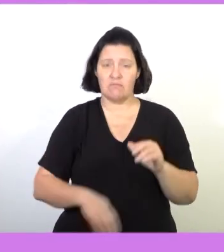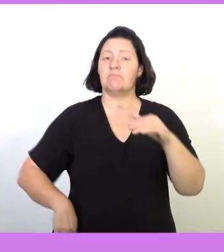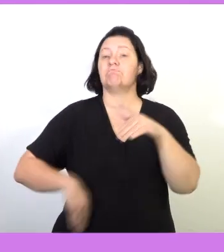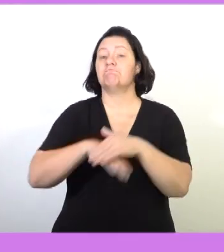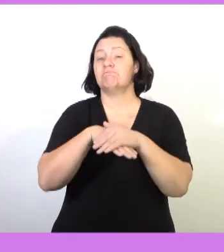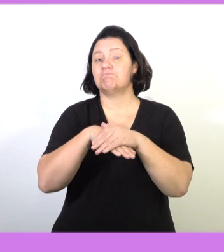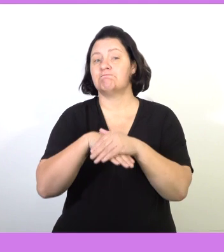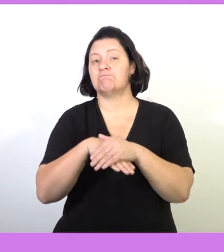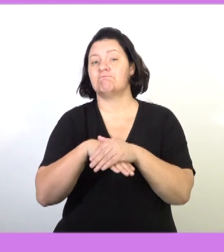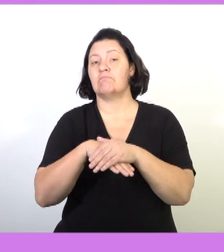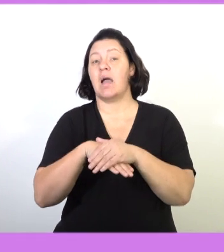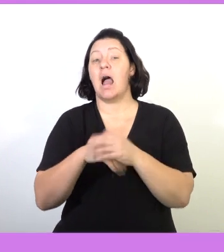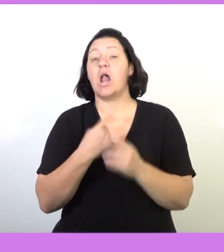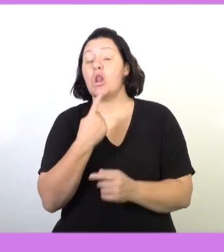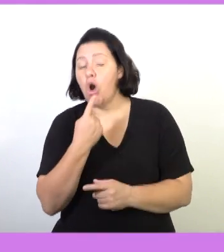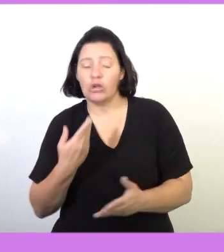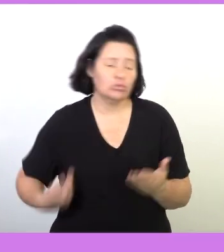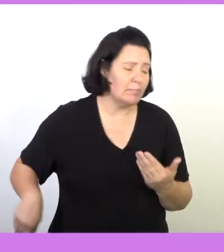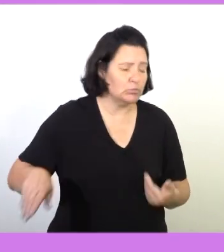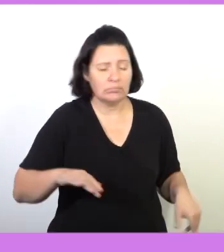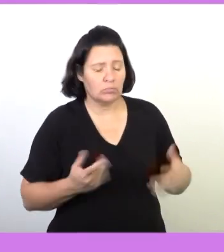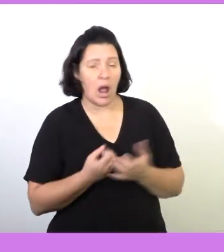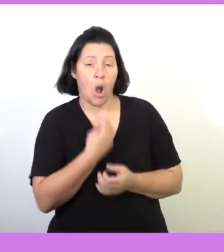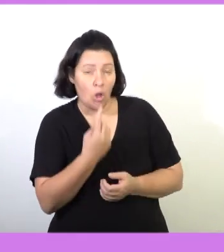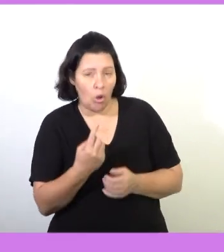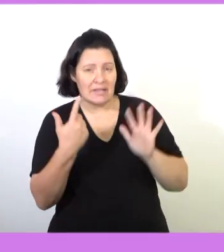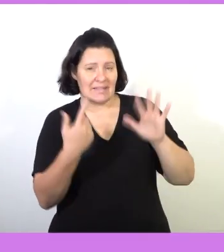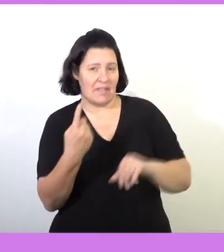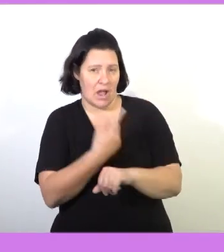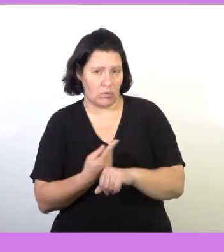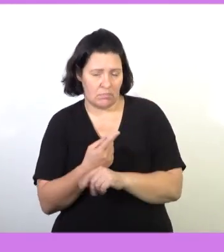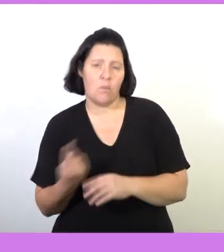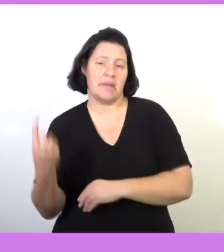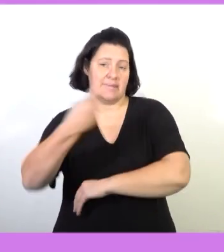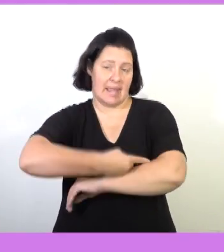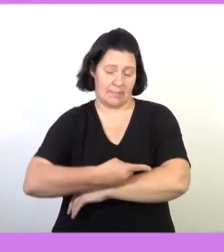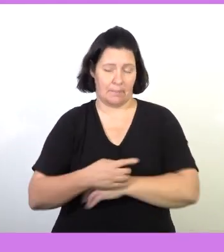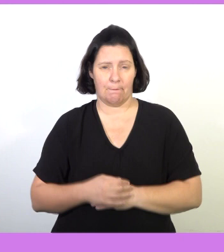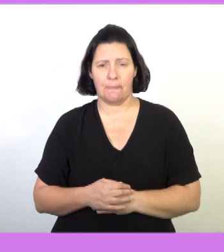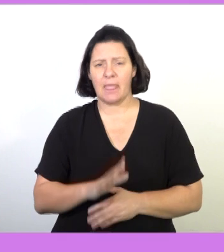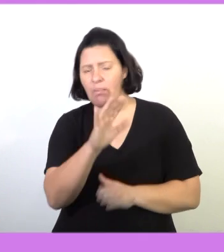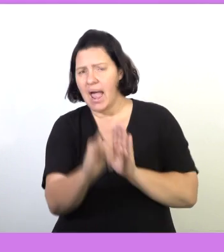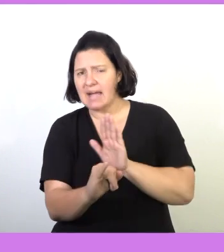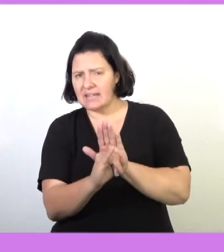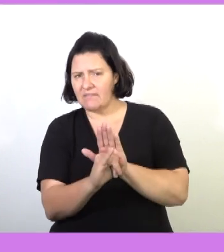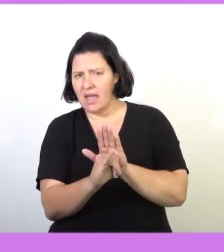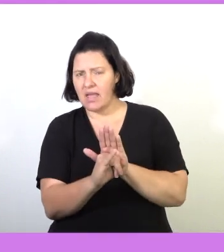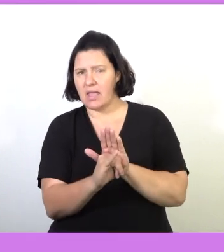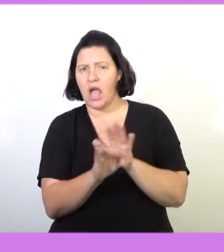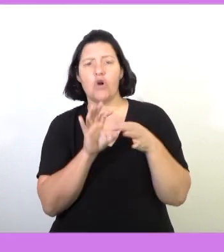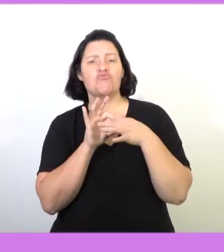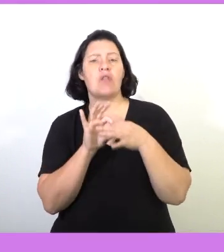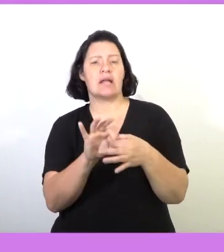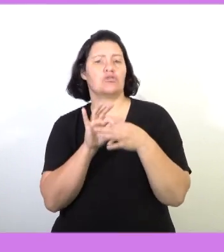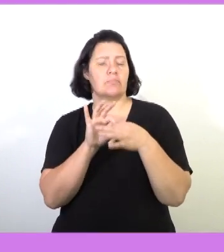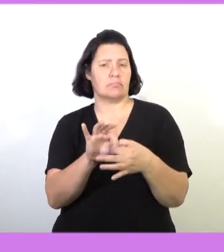to the maximum of seven hours a day. So the charge is for the day. Identify the type of